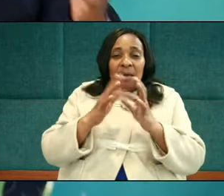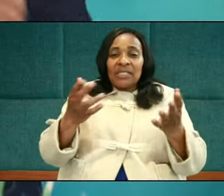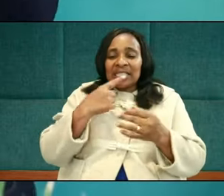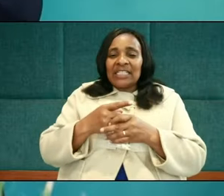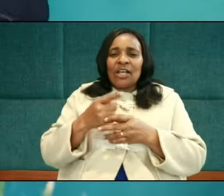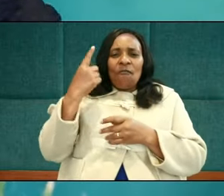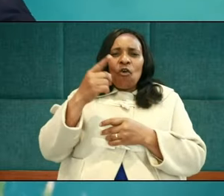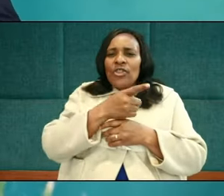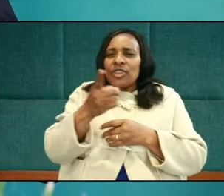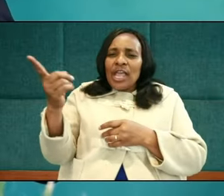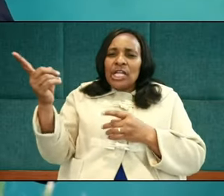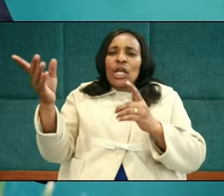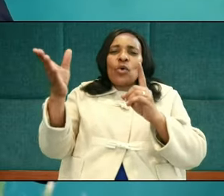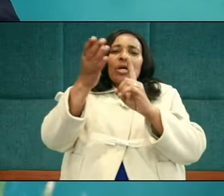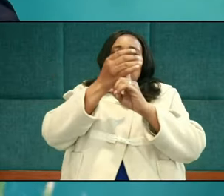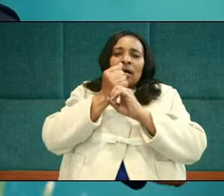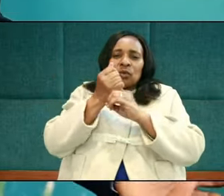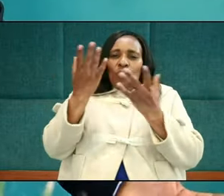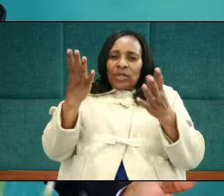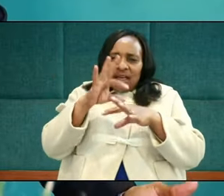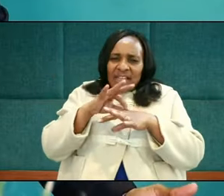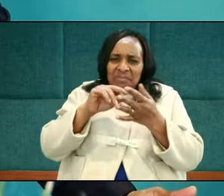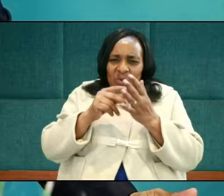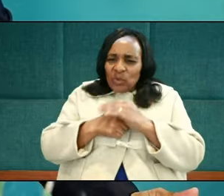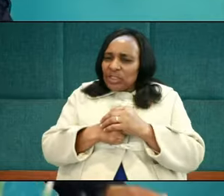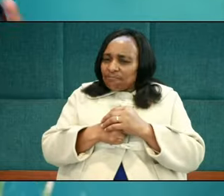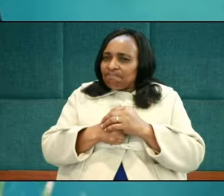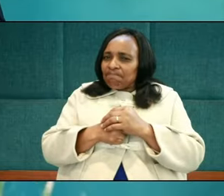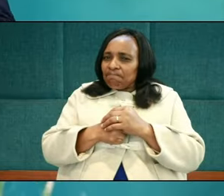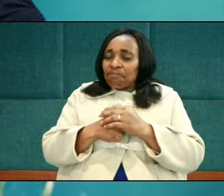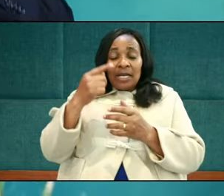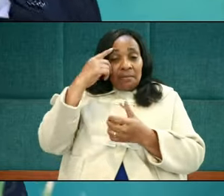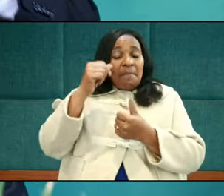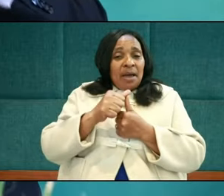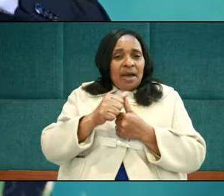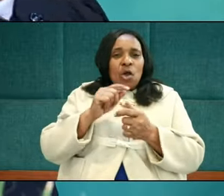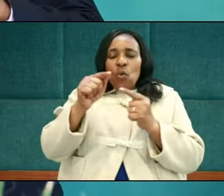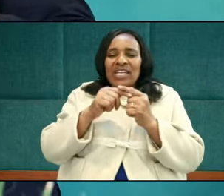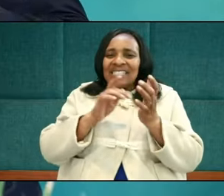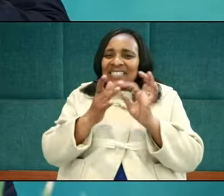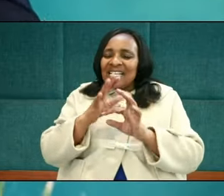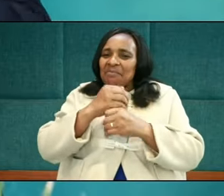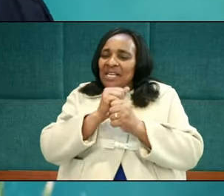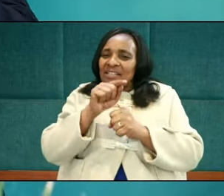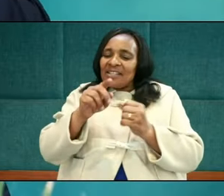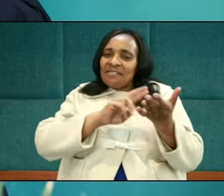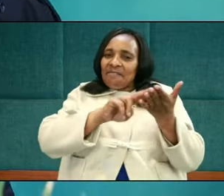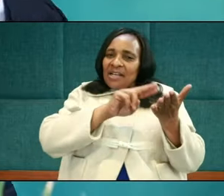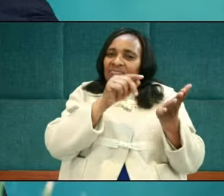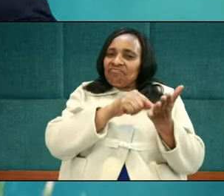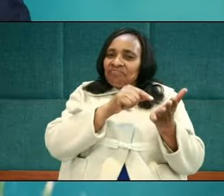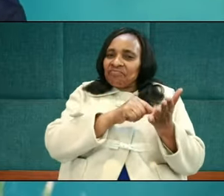shall inherit the earth. What does that mean? Remember that when Jesus made this statement, he was